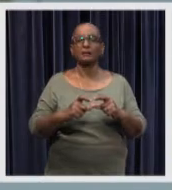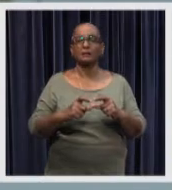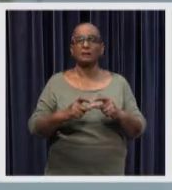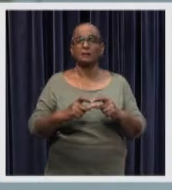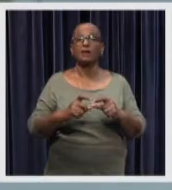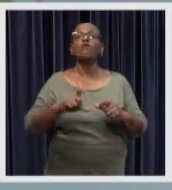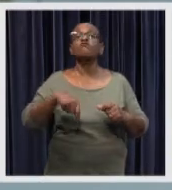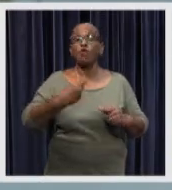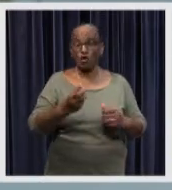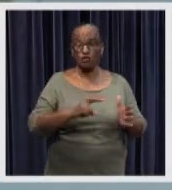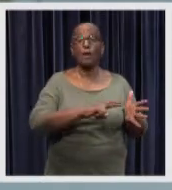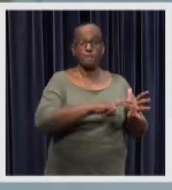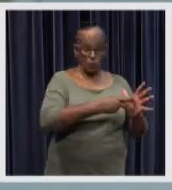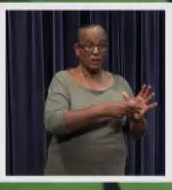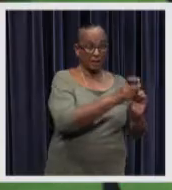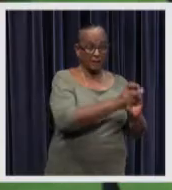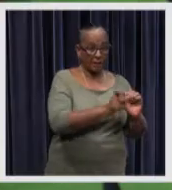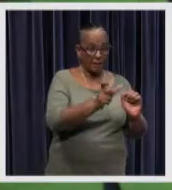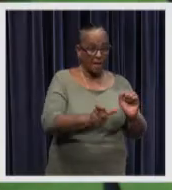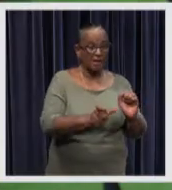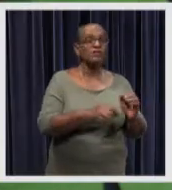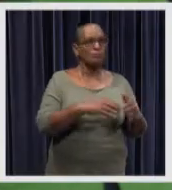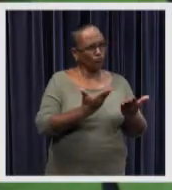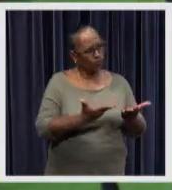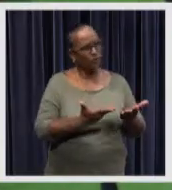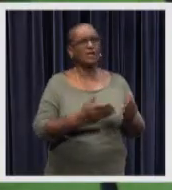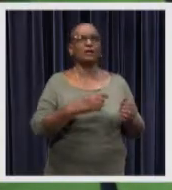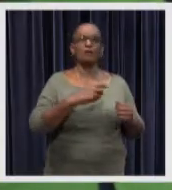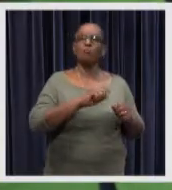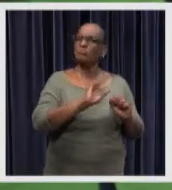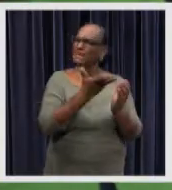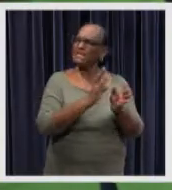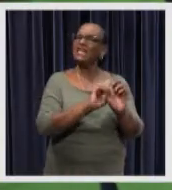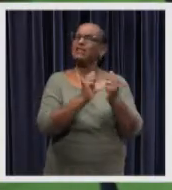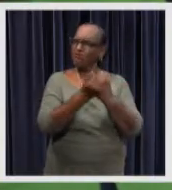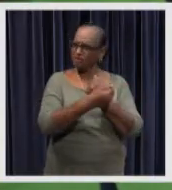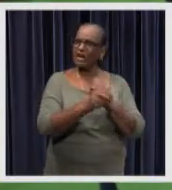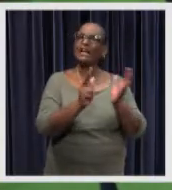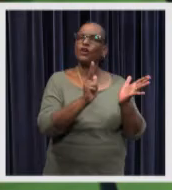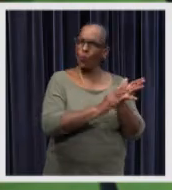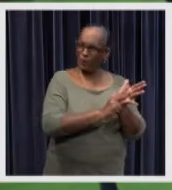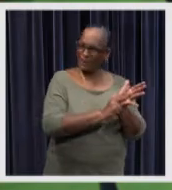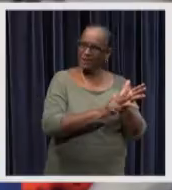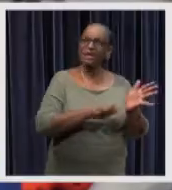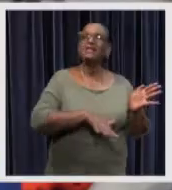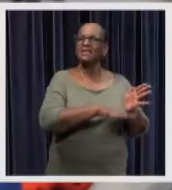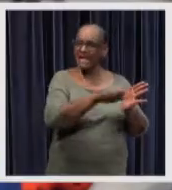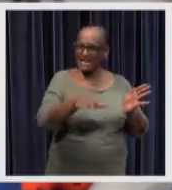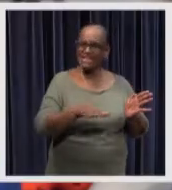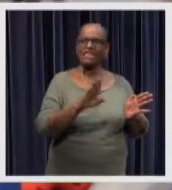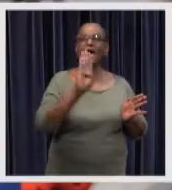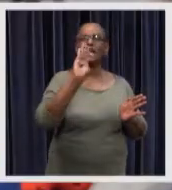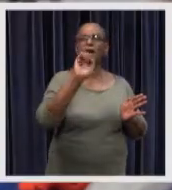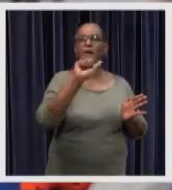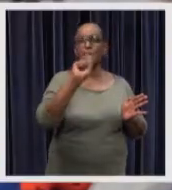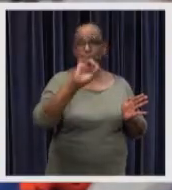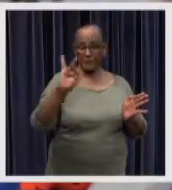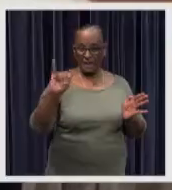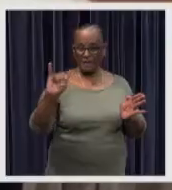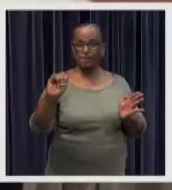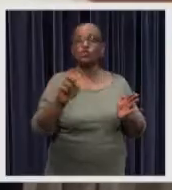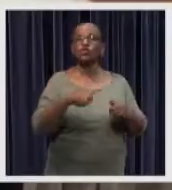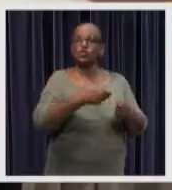to politicians cuts should be made and the national basic health insurance act should be adjusted